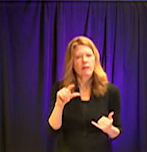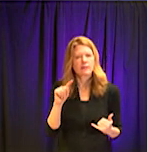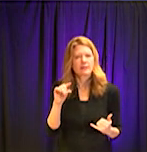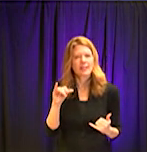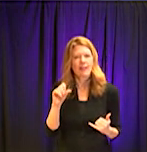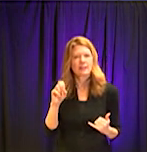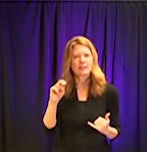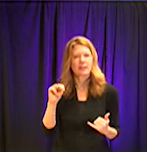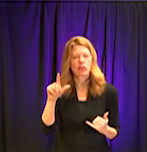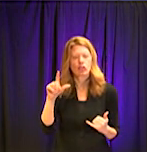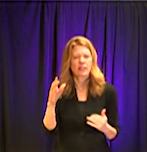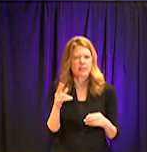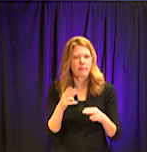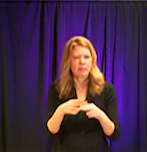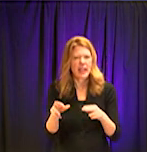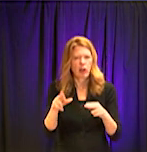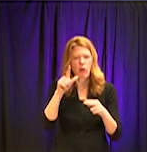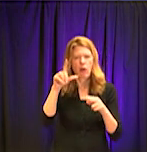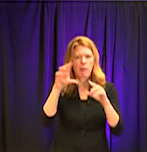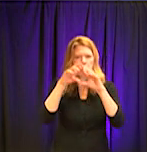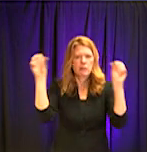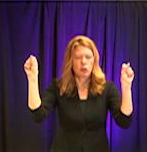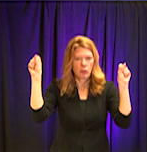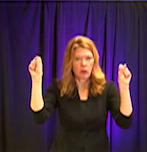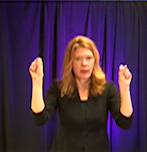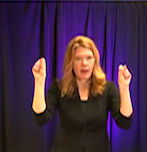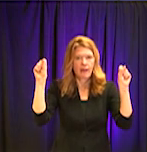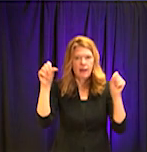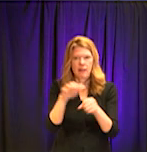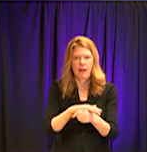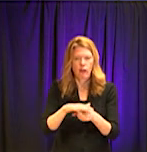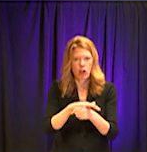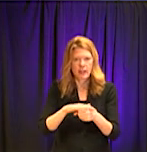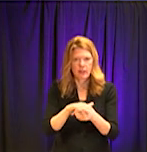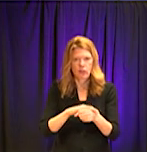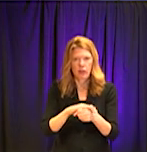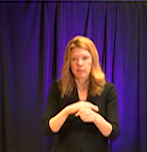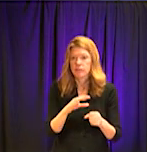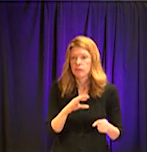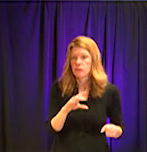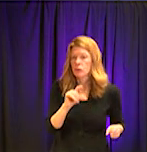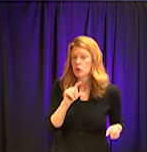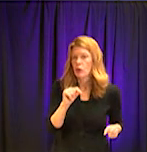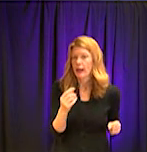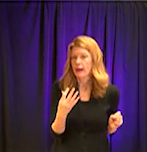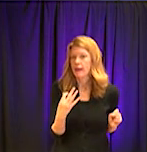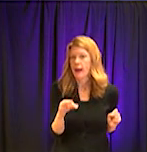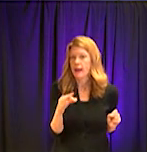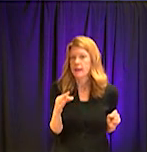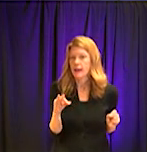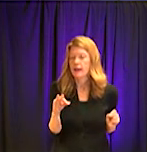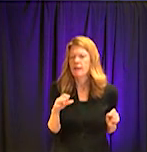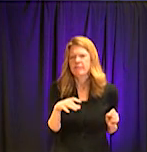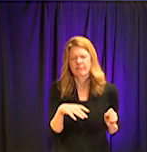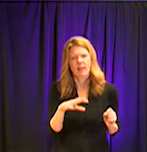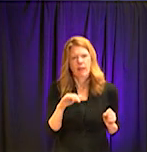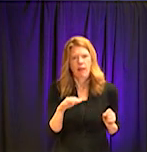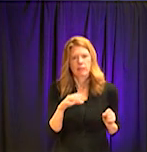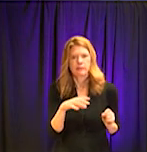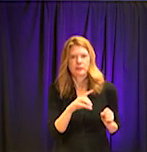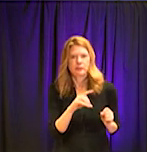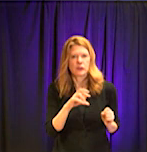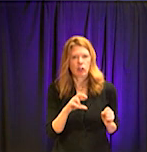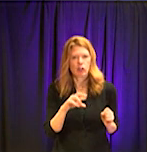of the DeKalb County, uh, school district effective November, 2019. Ms. Tyson previously served the district for